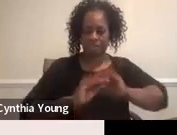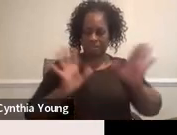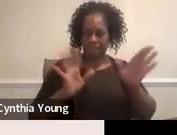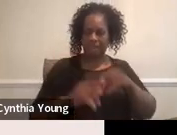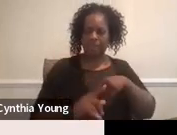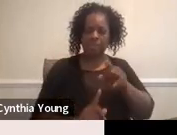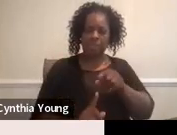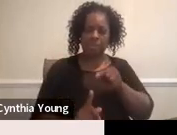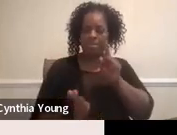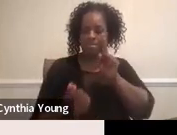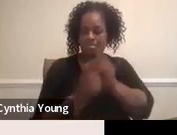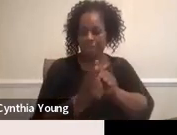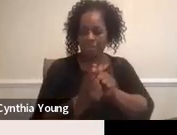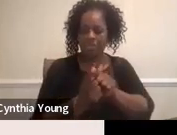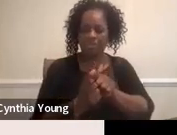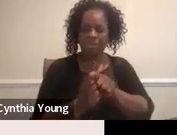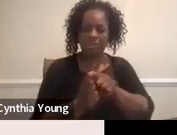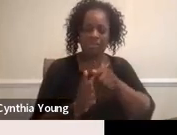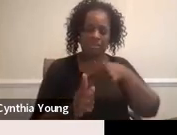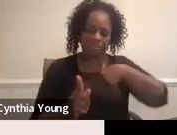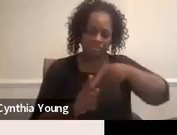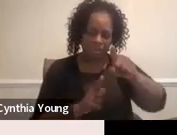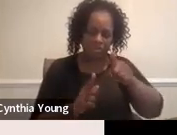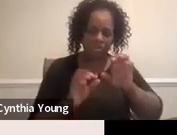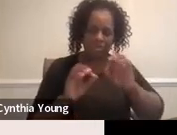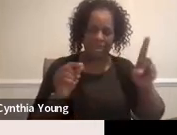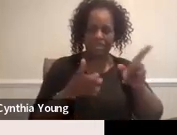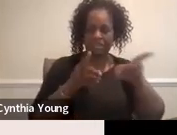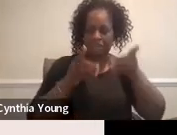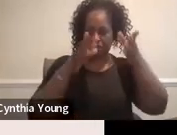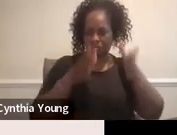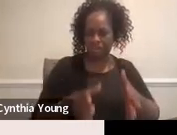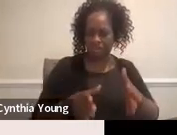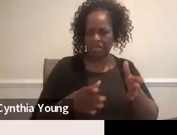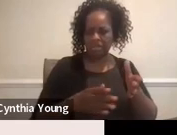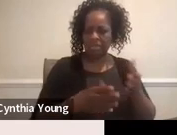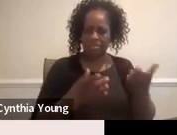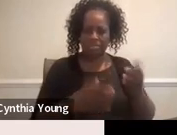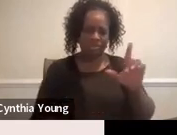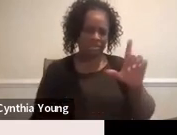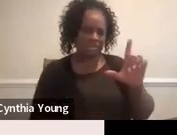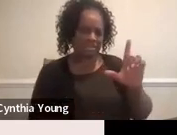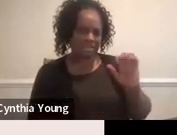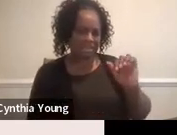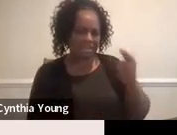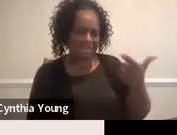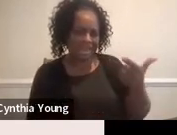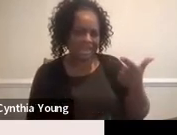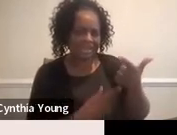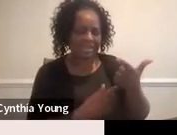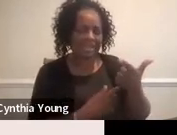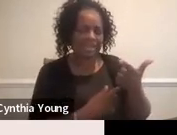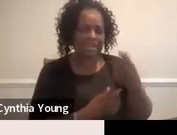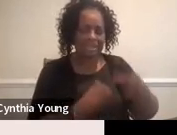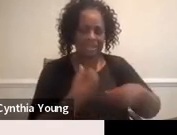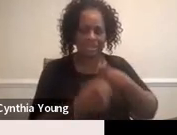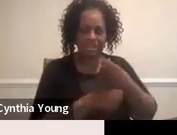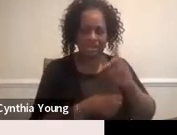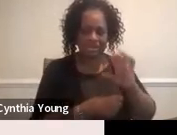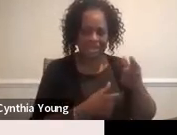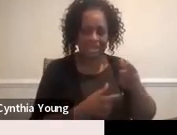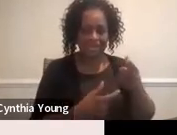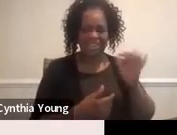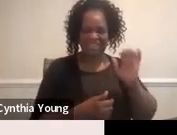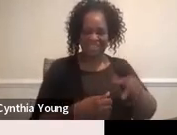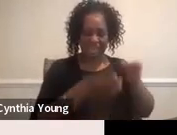that because we're looking at lag year data, that, um, evaluator had retired and they had already identified